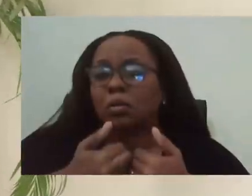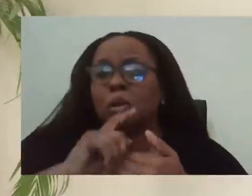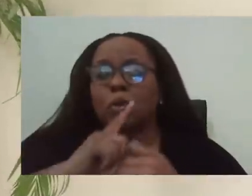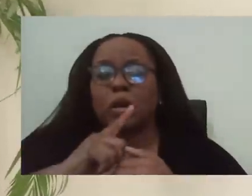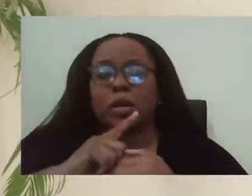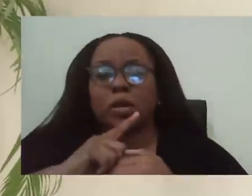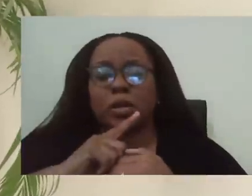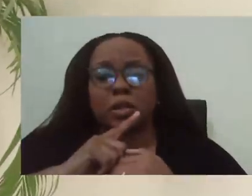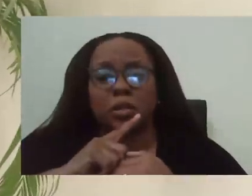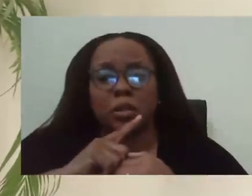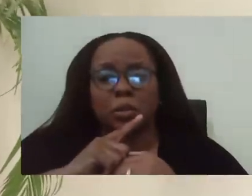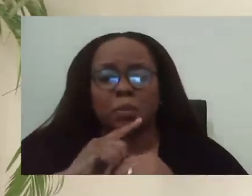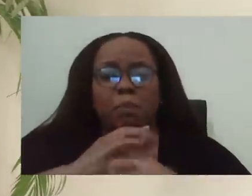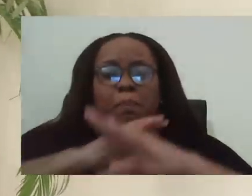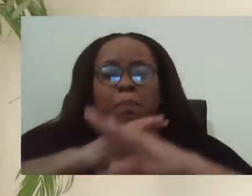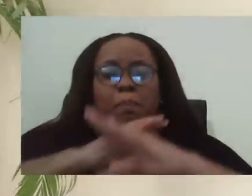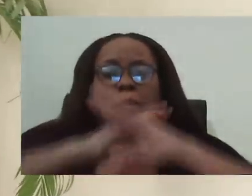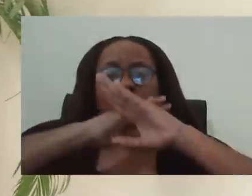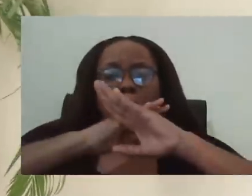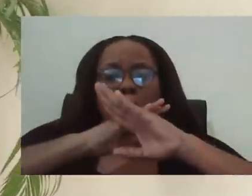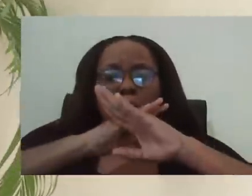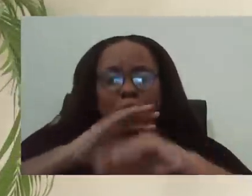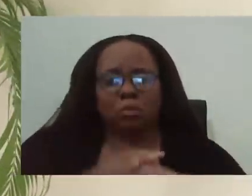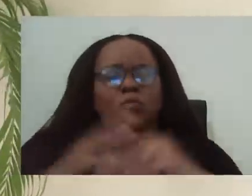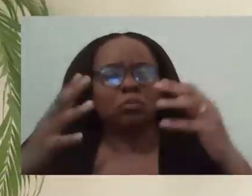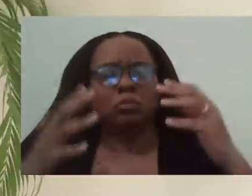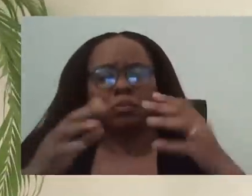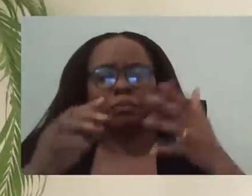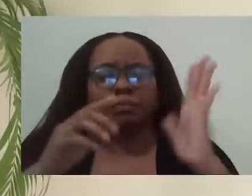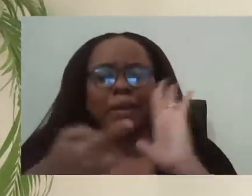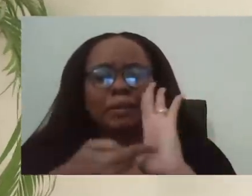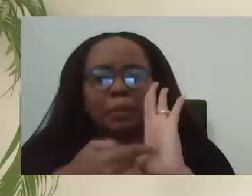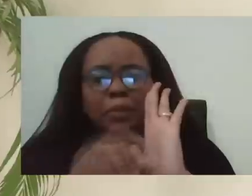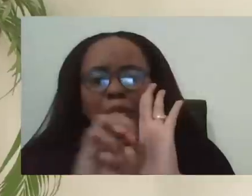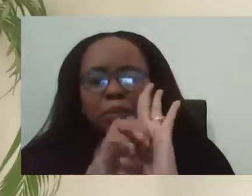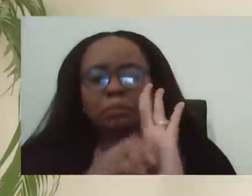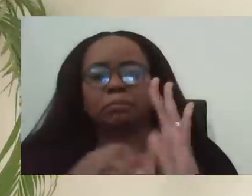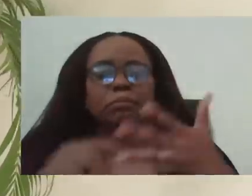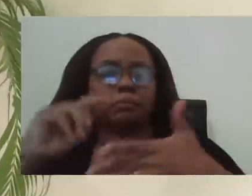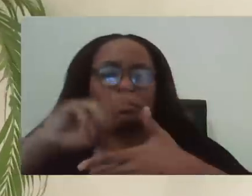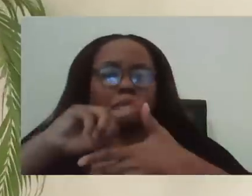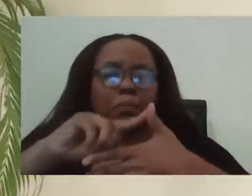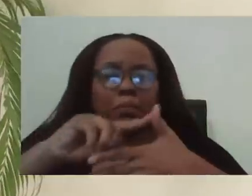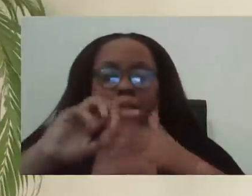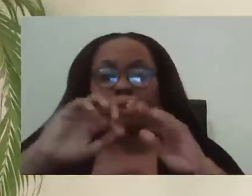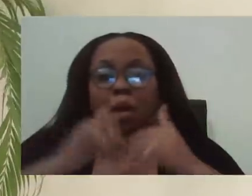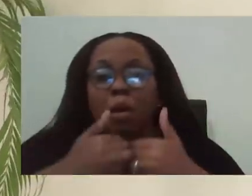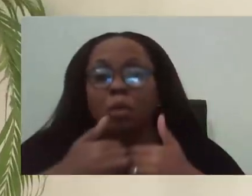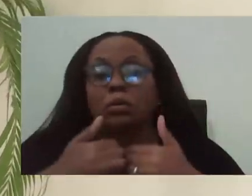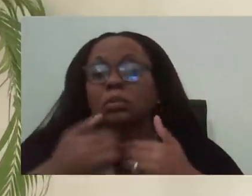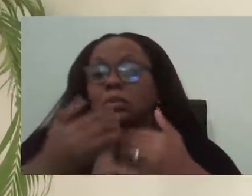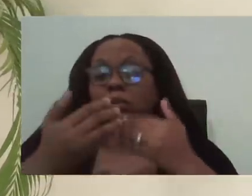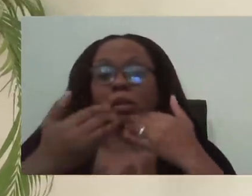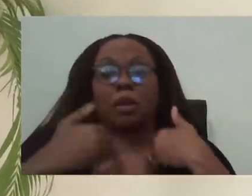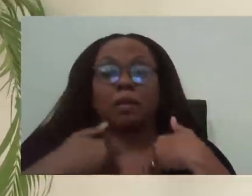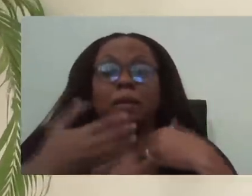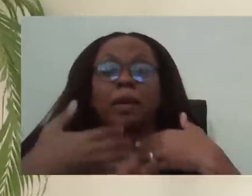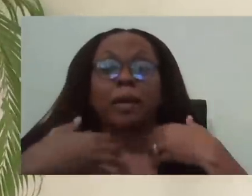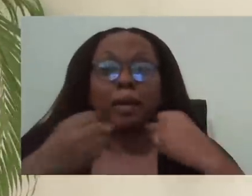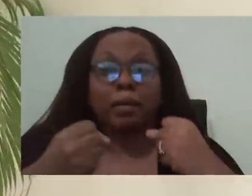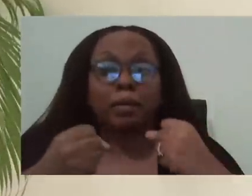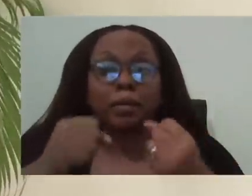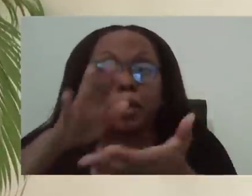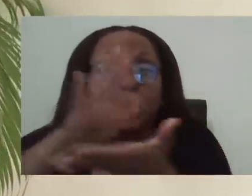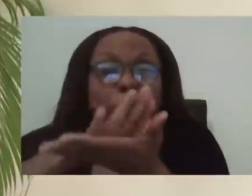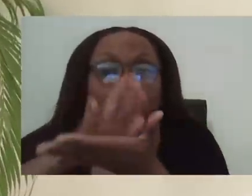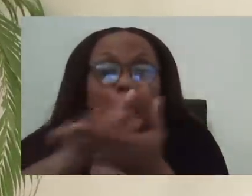um, healthy environments in schools, uh, trying to make people aware that sugar sweetened beverages, juices, soft